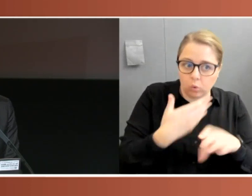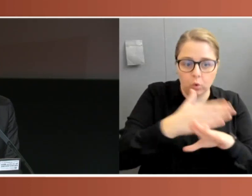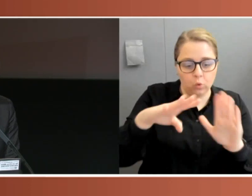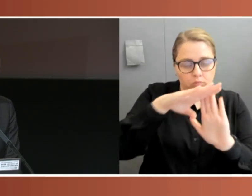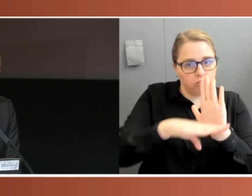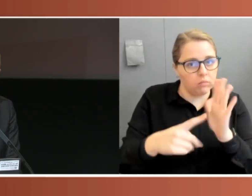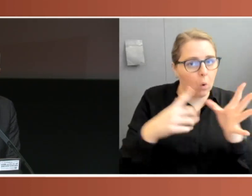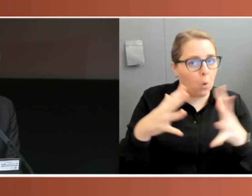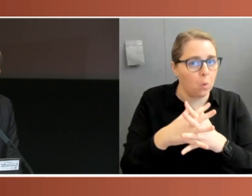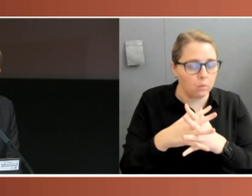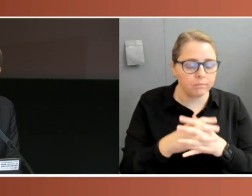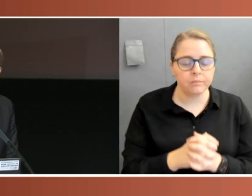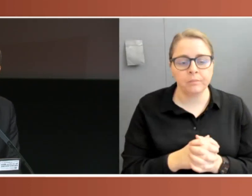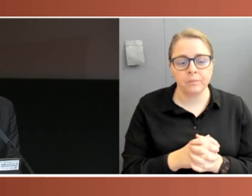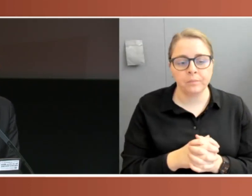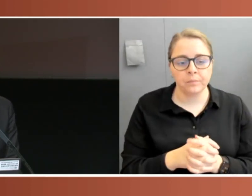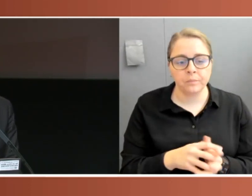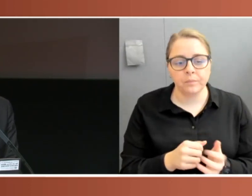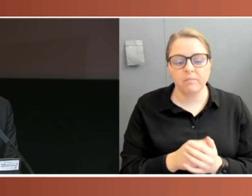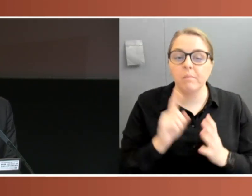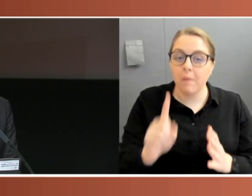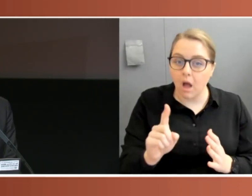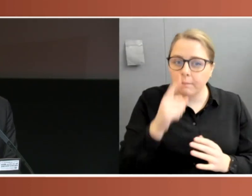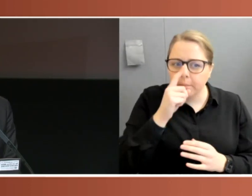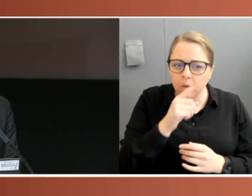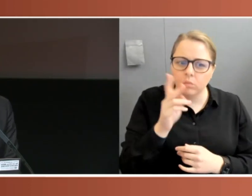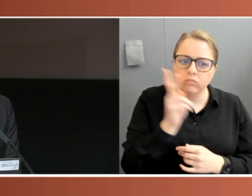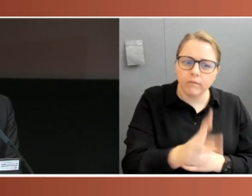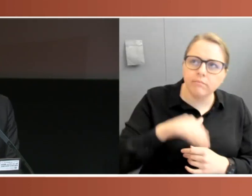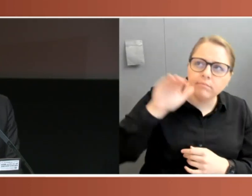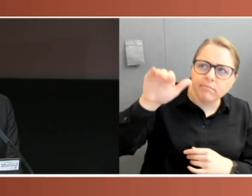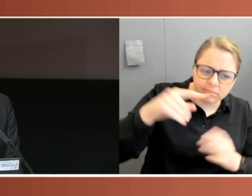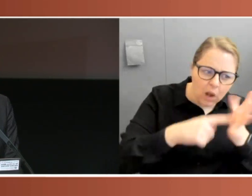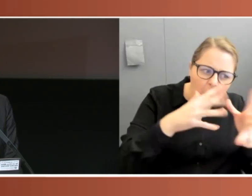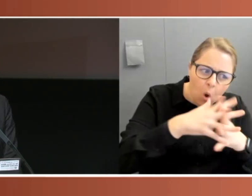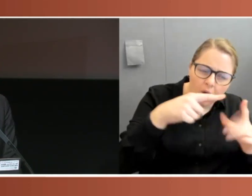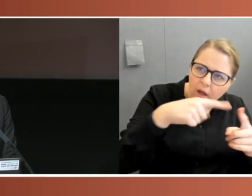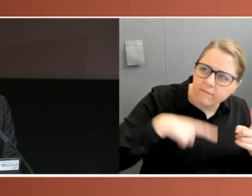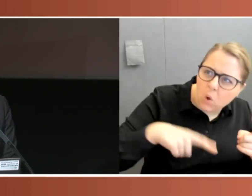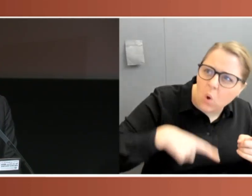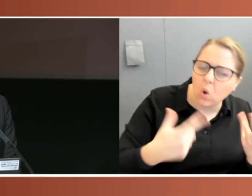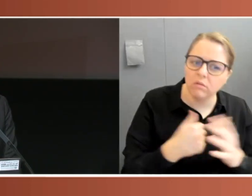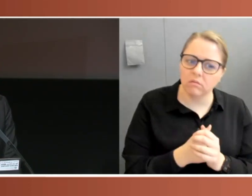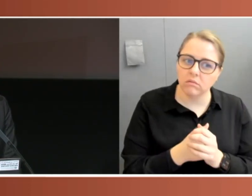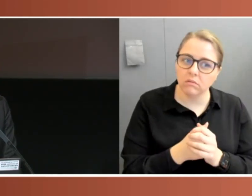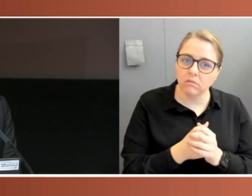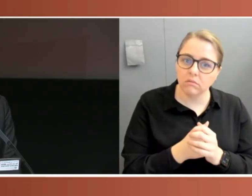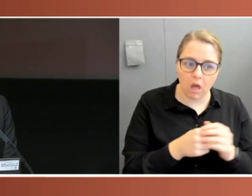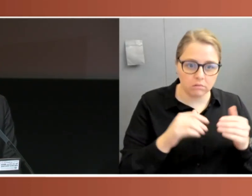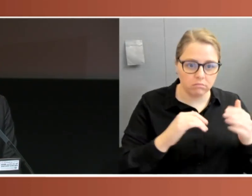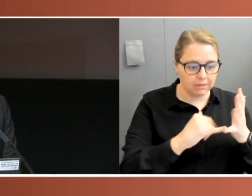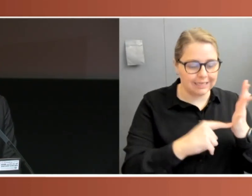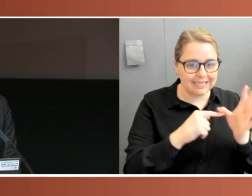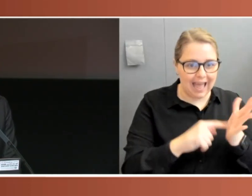They did, though, ask hard questions about many of them. Did we really need to close state borders for as long as we did,